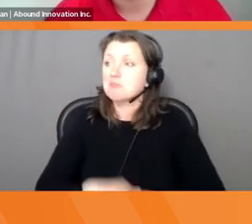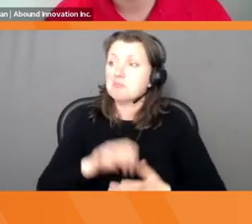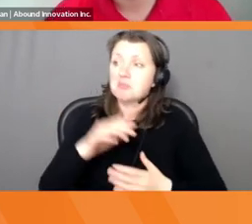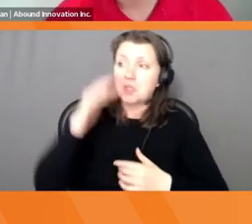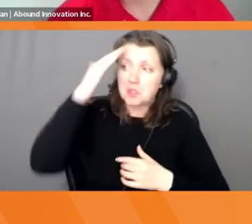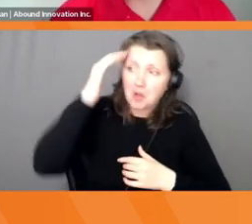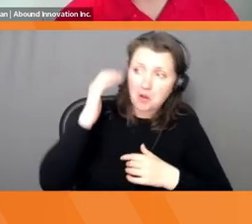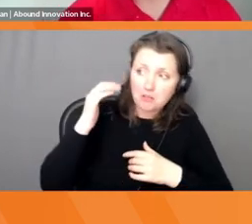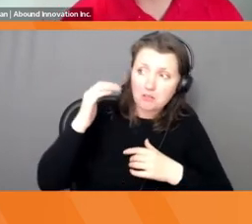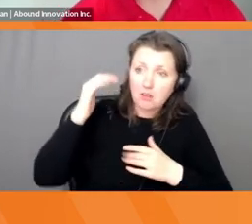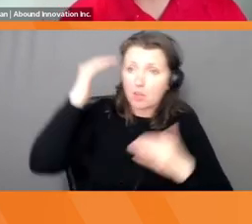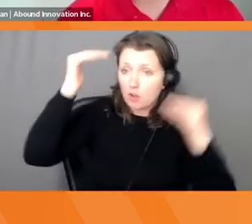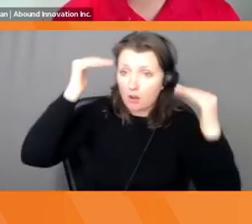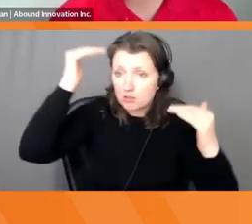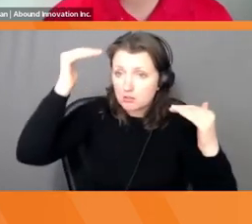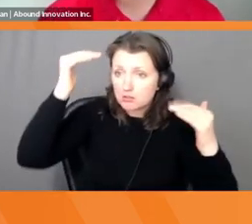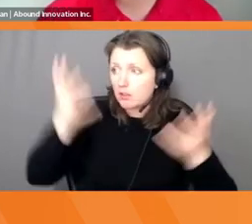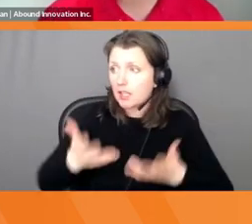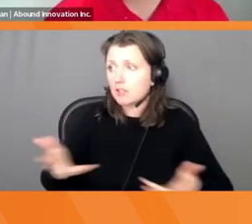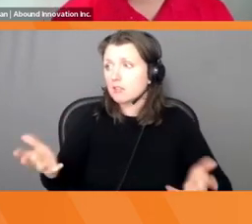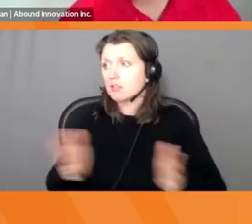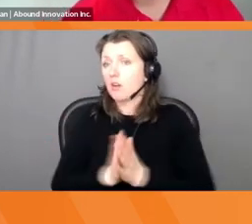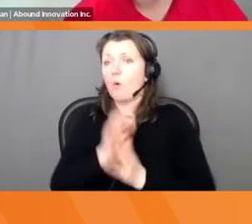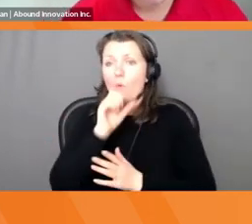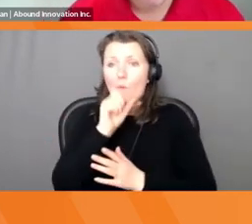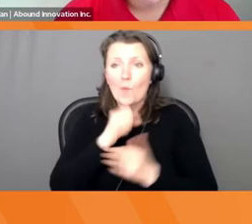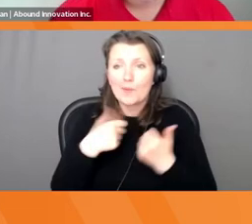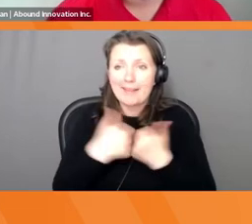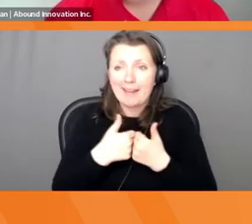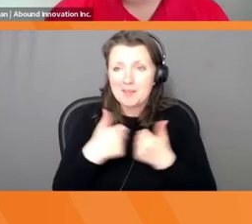teenage, really old gaming system. Nice.